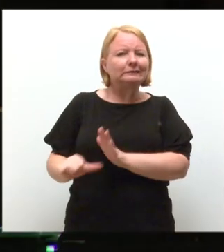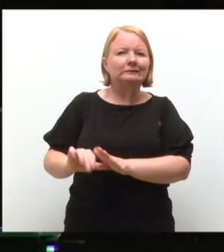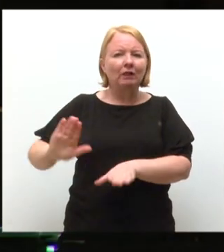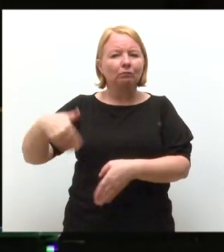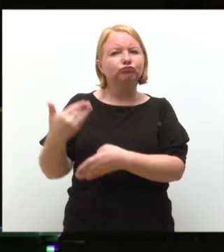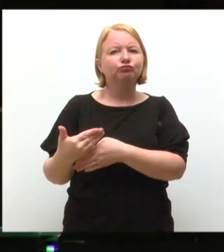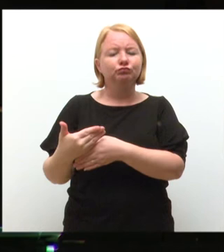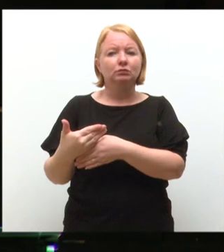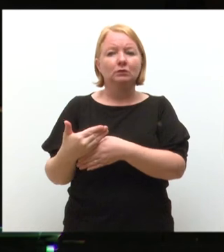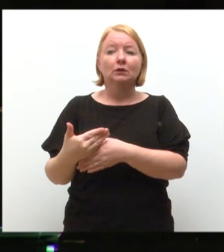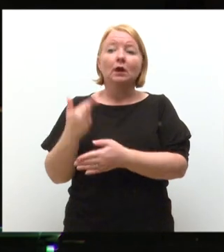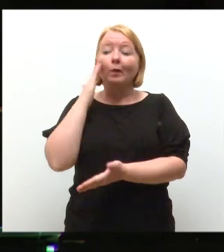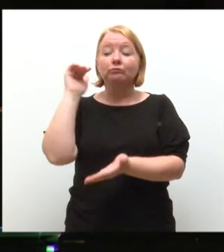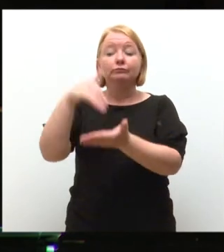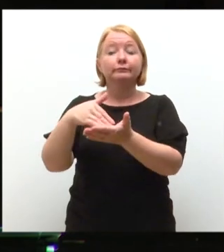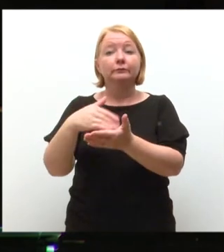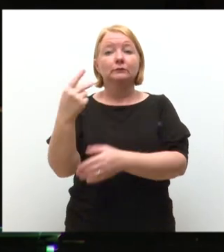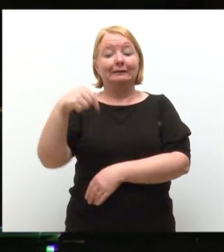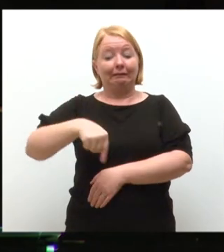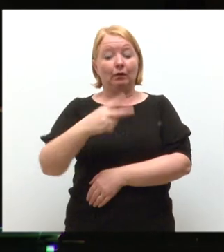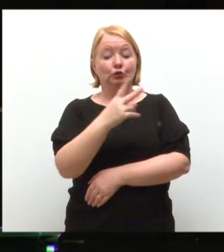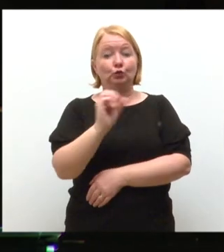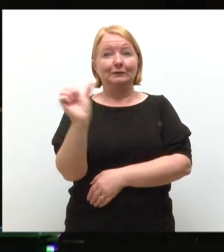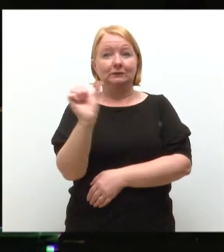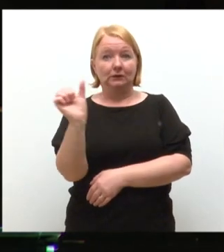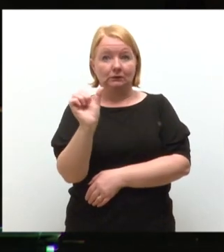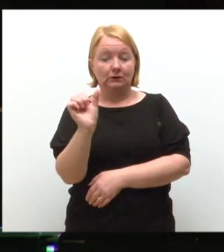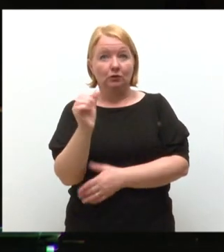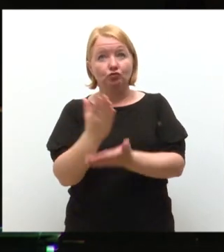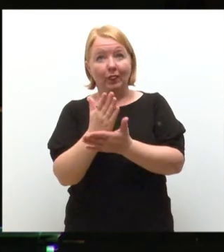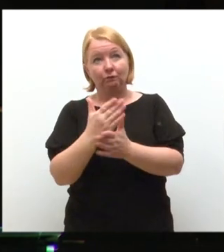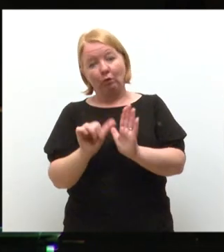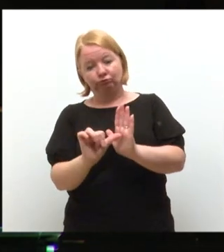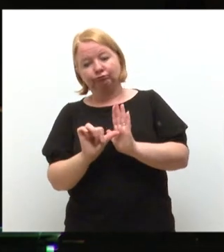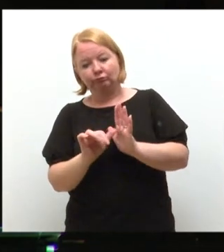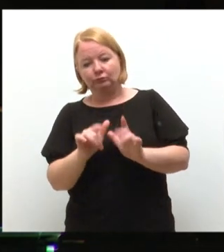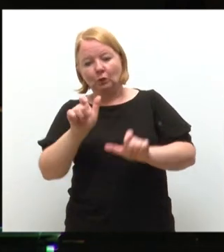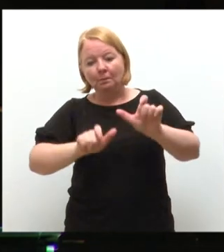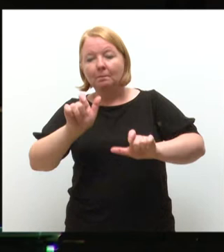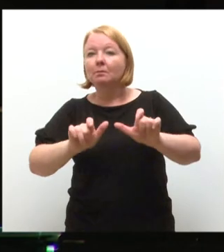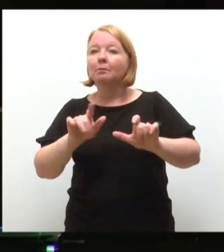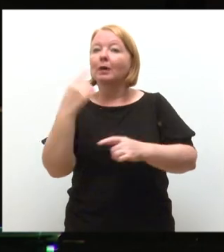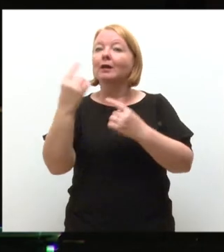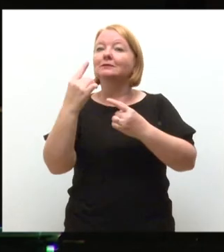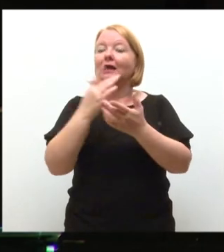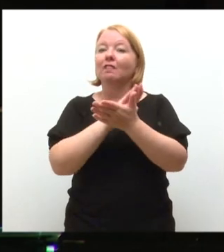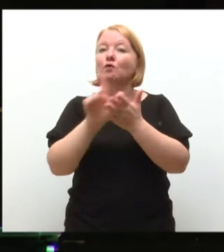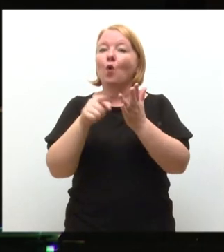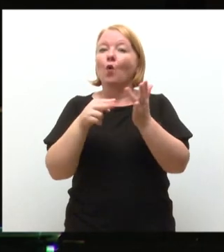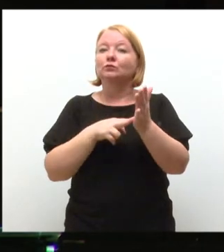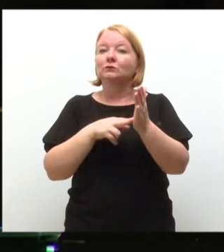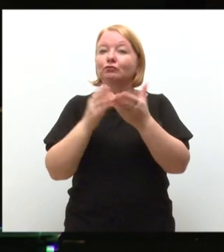in 2016 to inspire the next generation of women scientists and become an honorary graduate of this university,